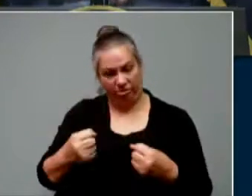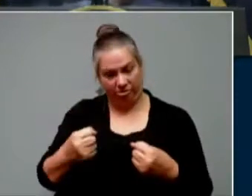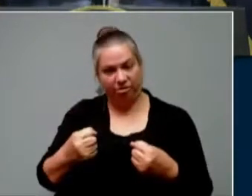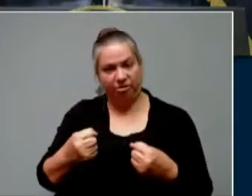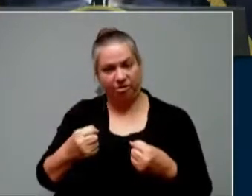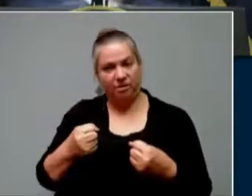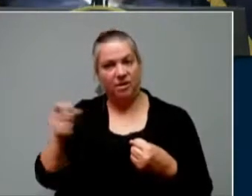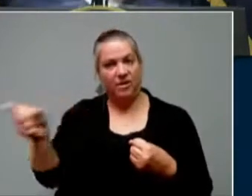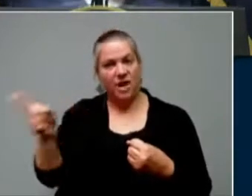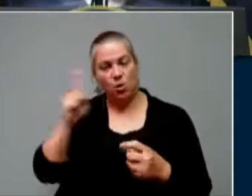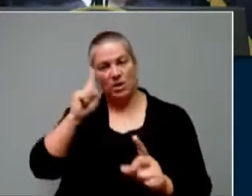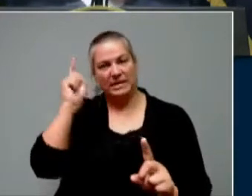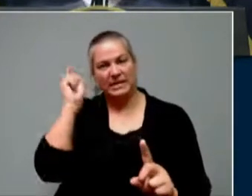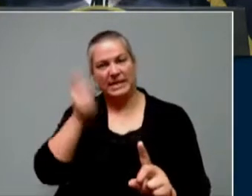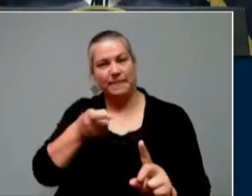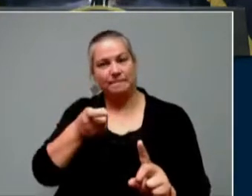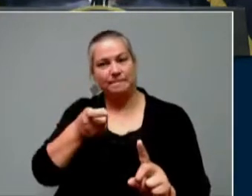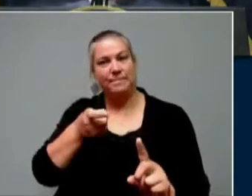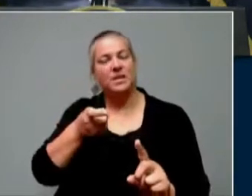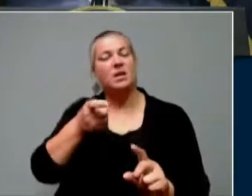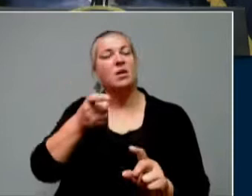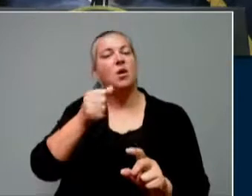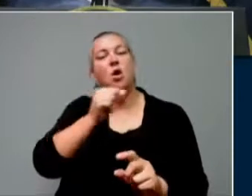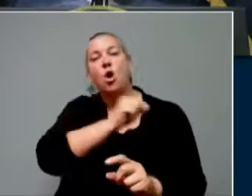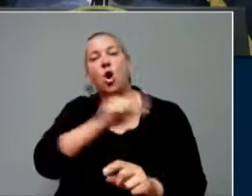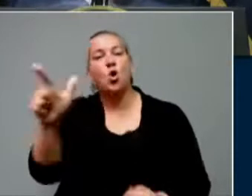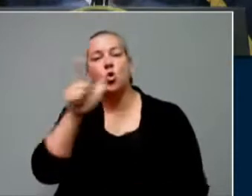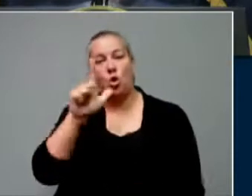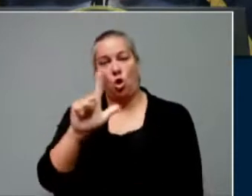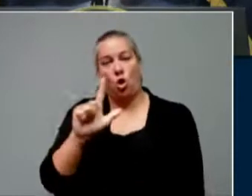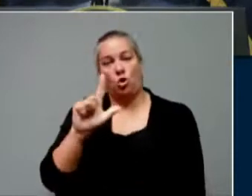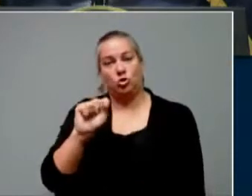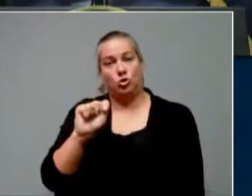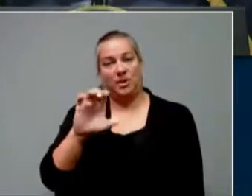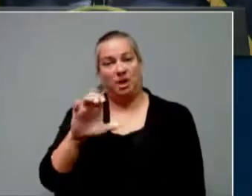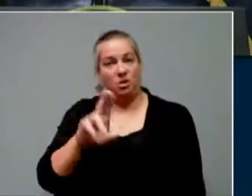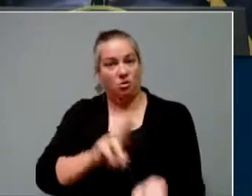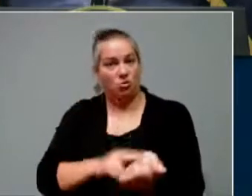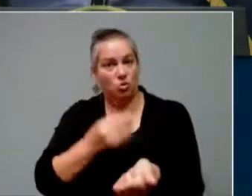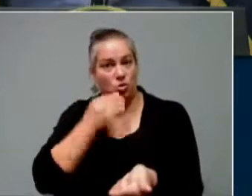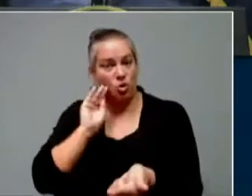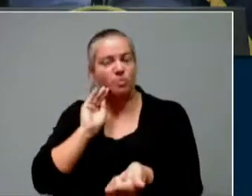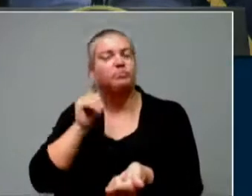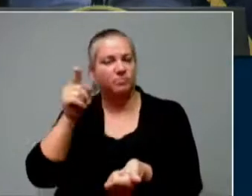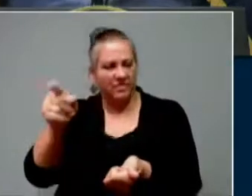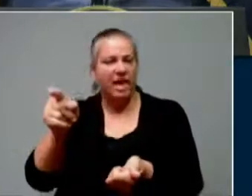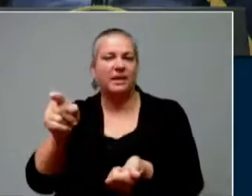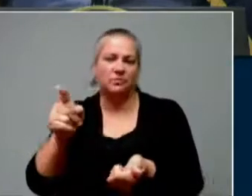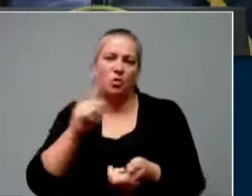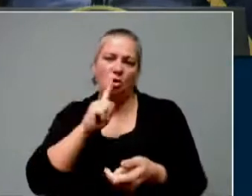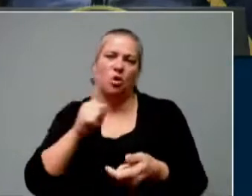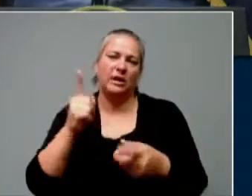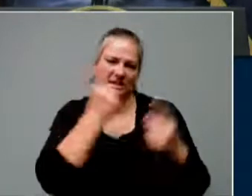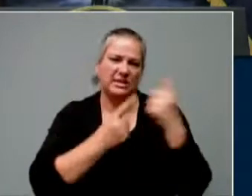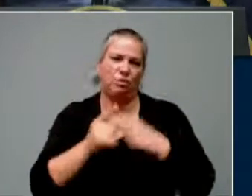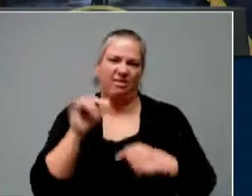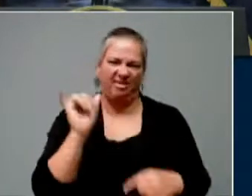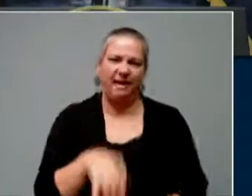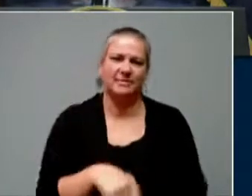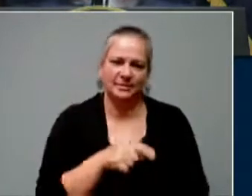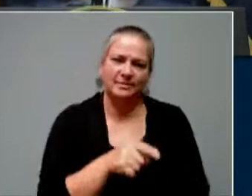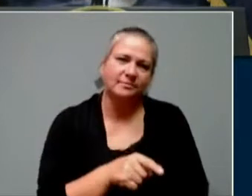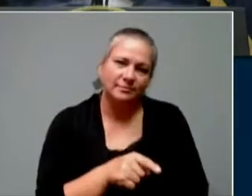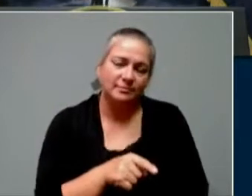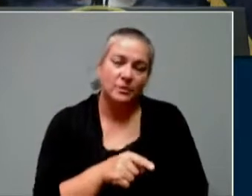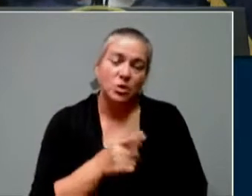resident of a long term care facility to be eligible under this criteria. We had for the vast majority of our